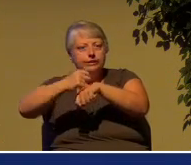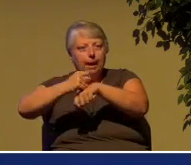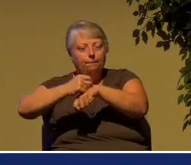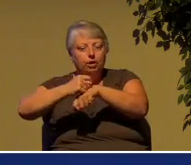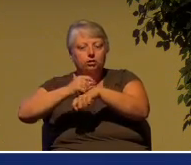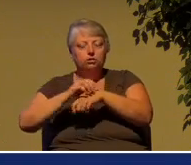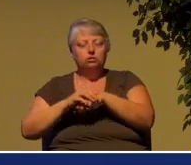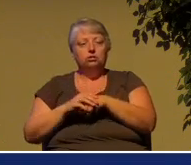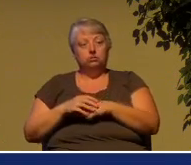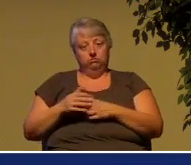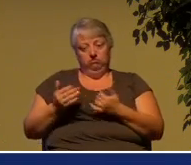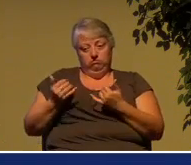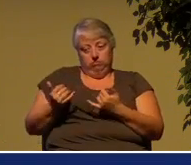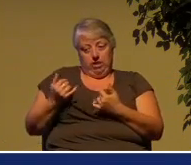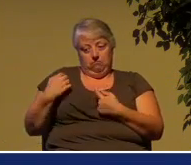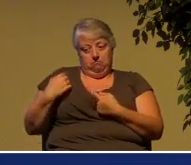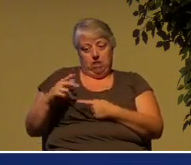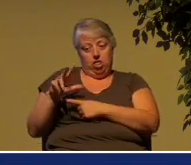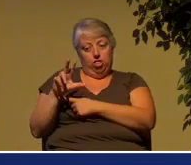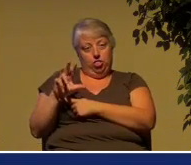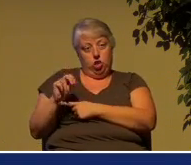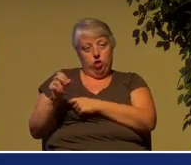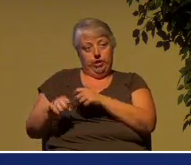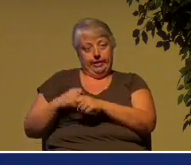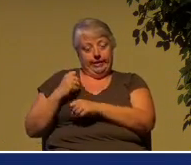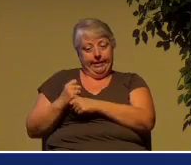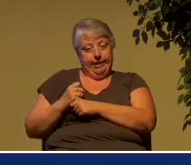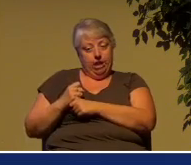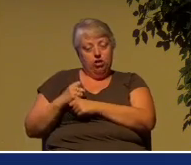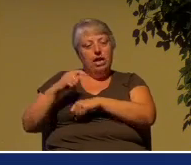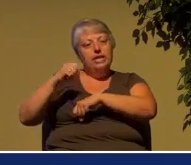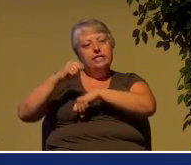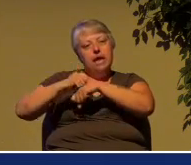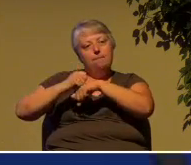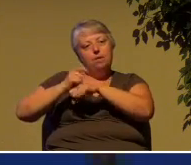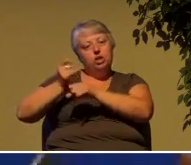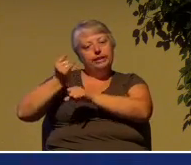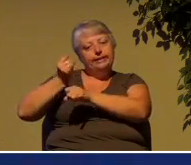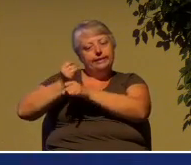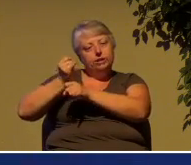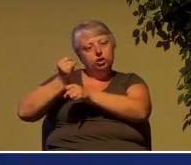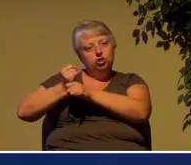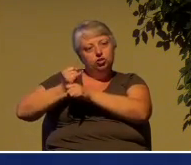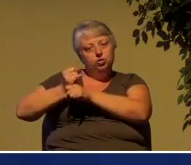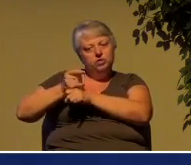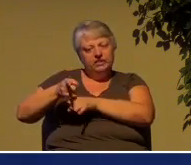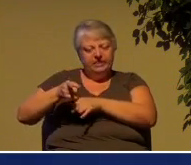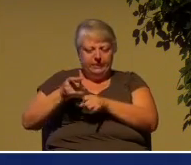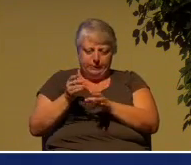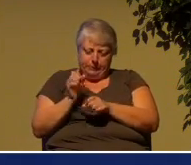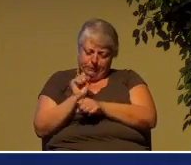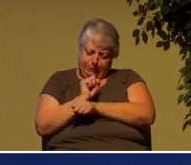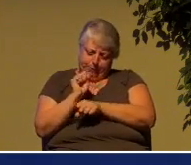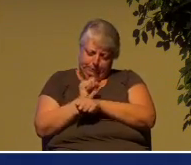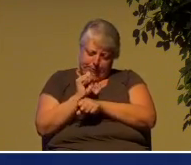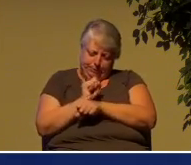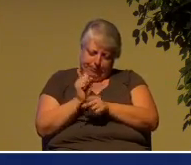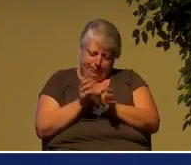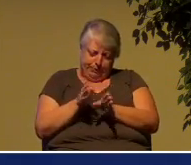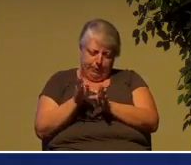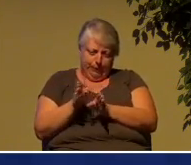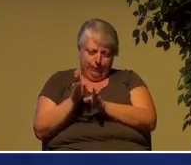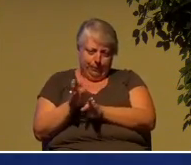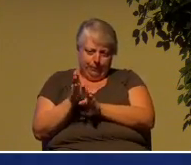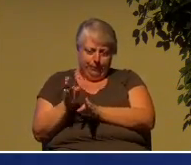for 30 years now has been working extensively towards the day when this third temple